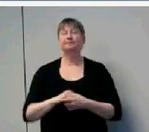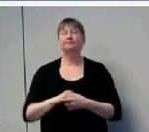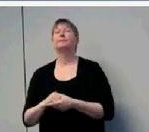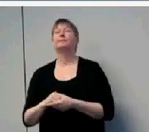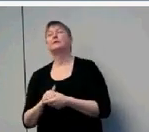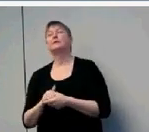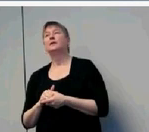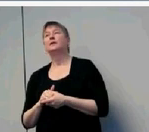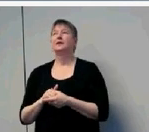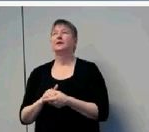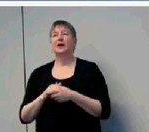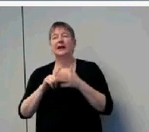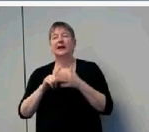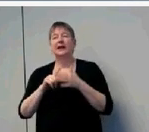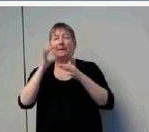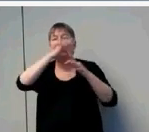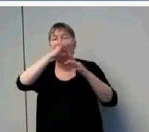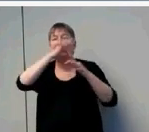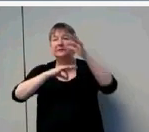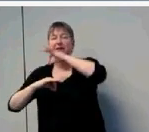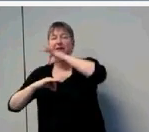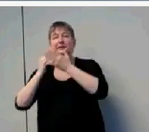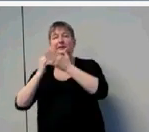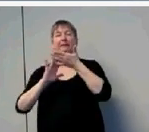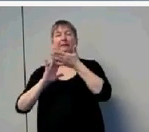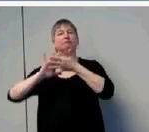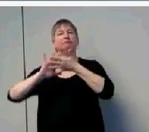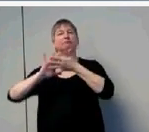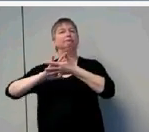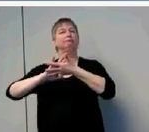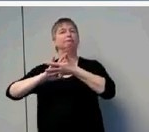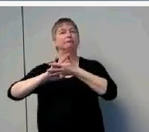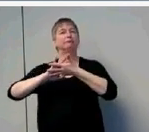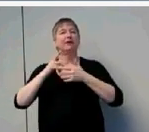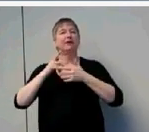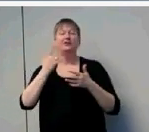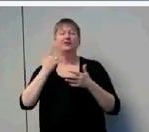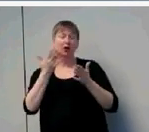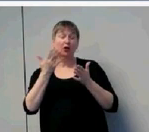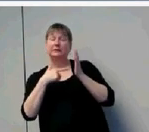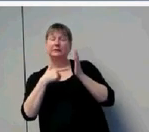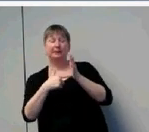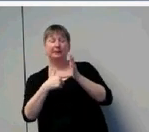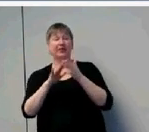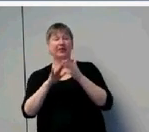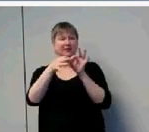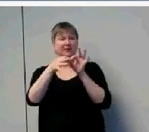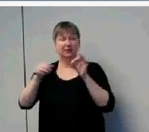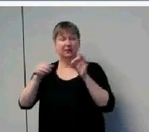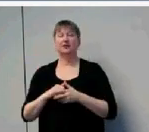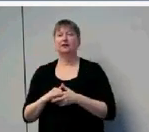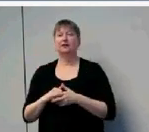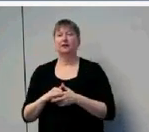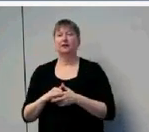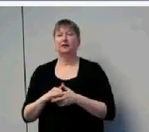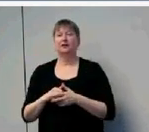perceive elements that are subtle in the input. So my example is from this sentence, she wants more